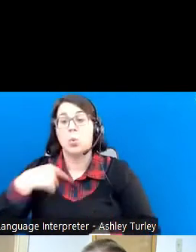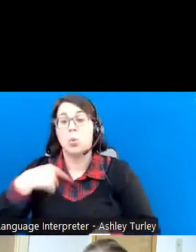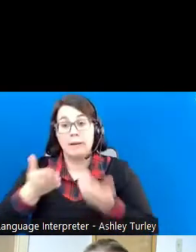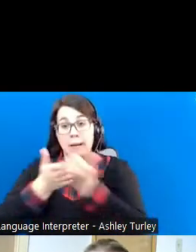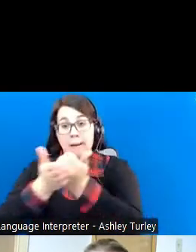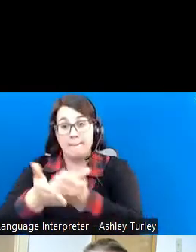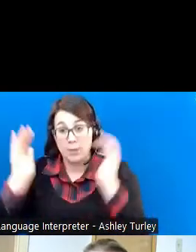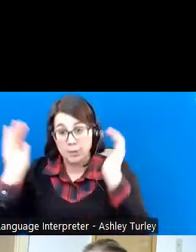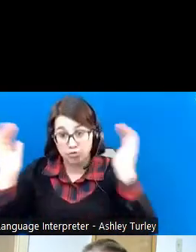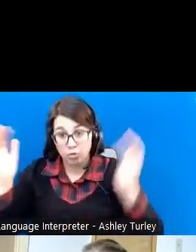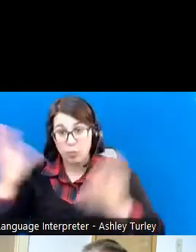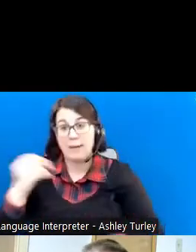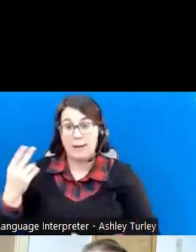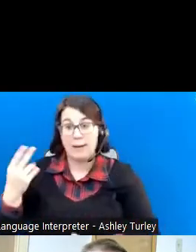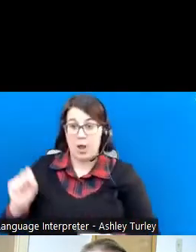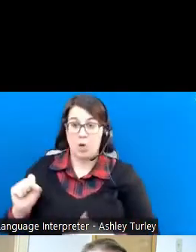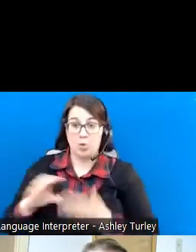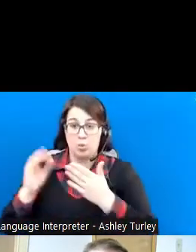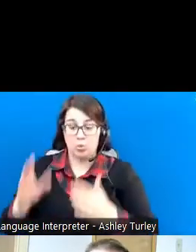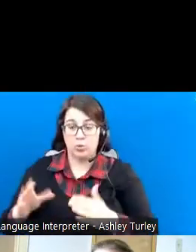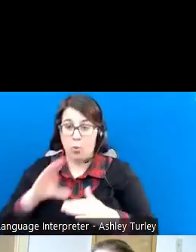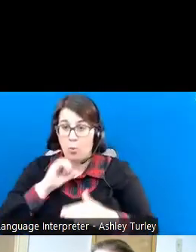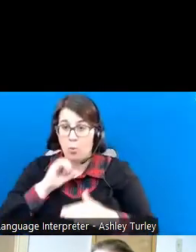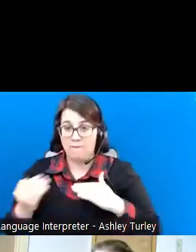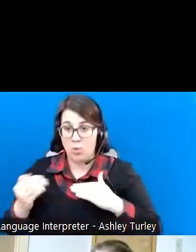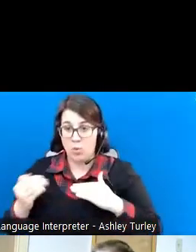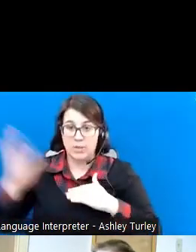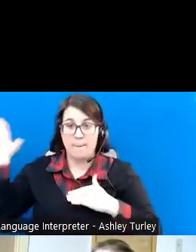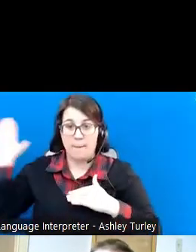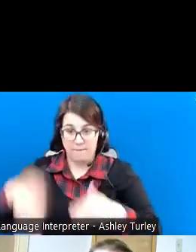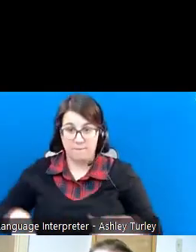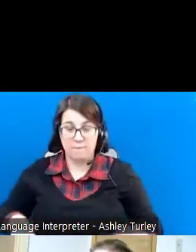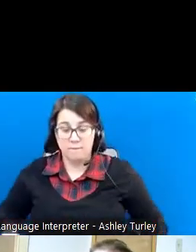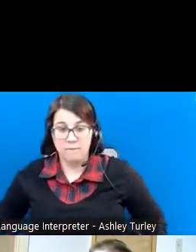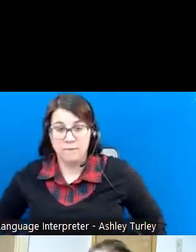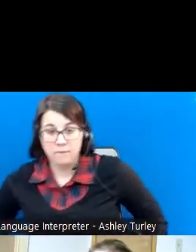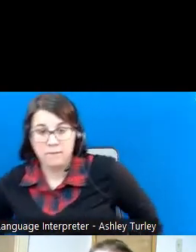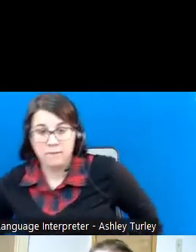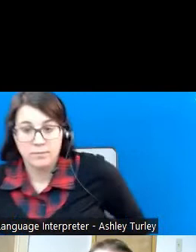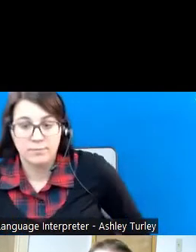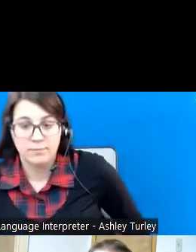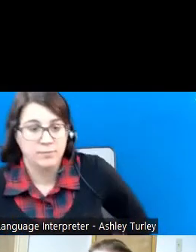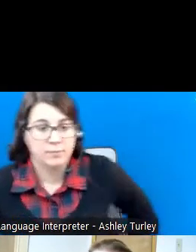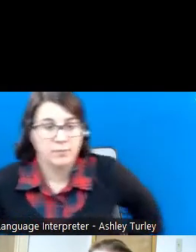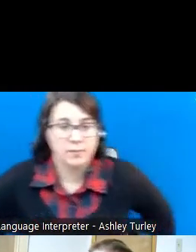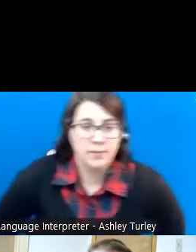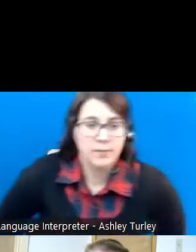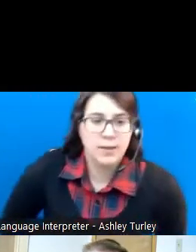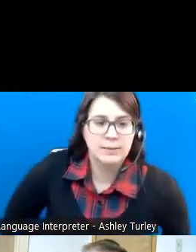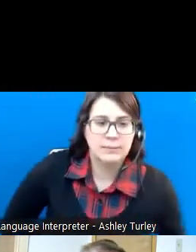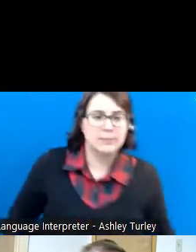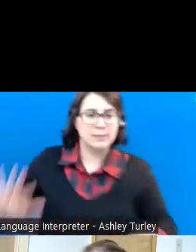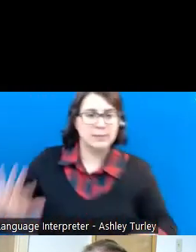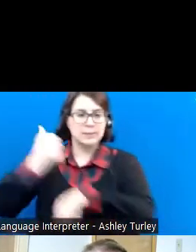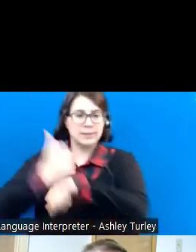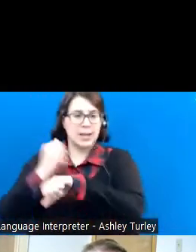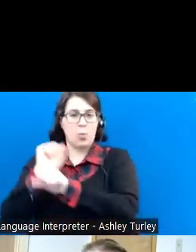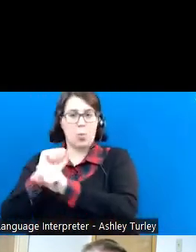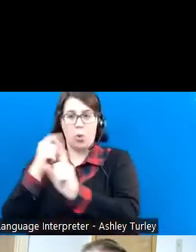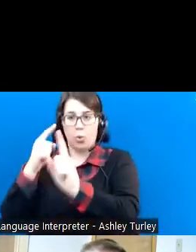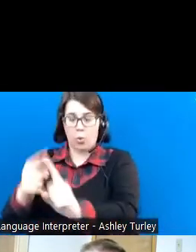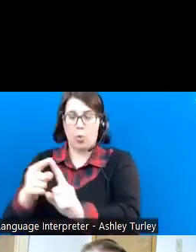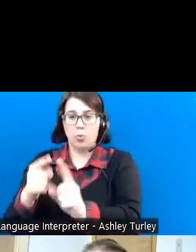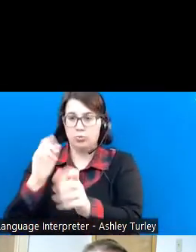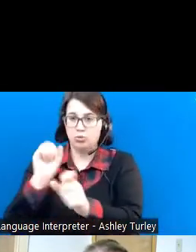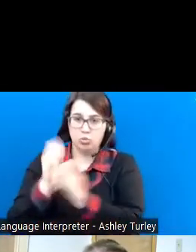school students with disabilities ages 14 and up to set their work goals, develop career plans, and to help them overcome any employment